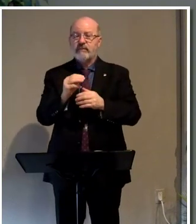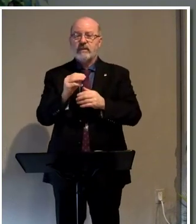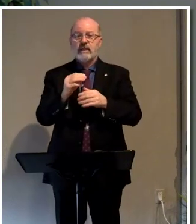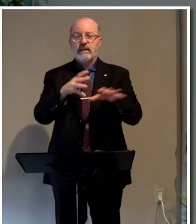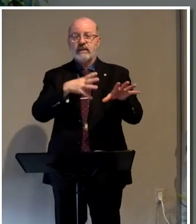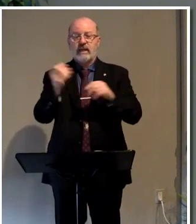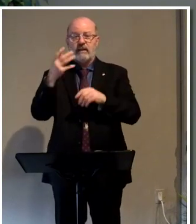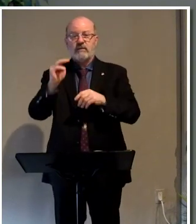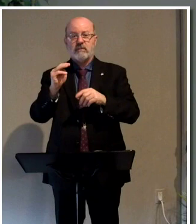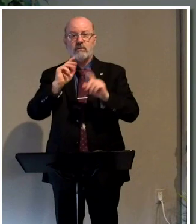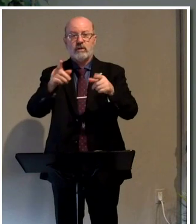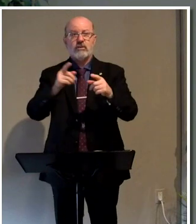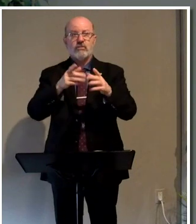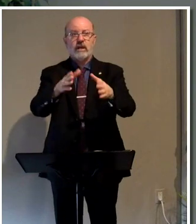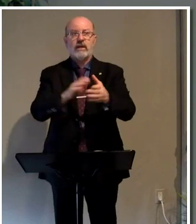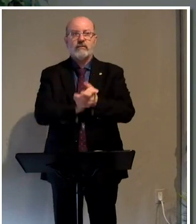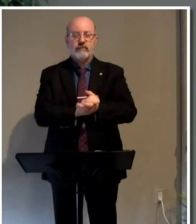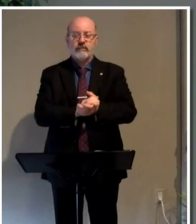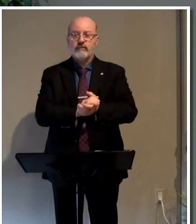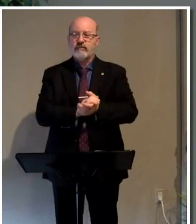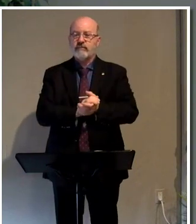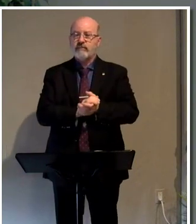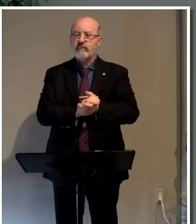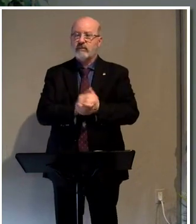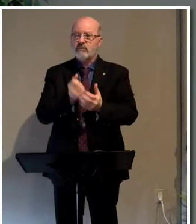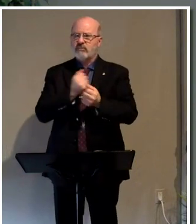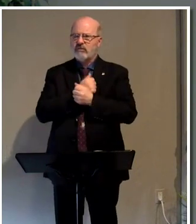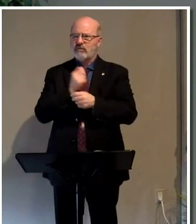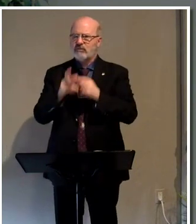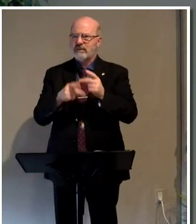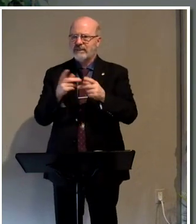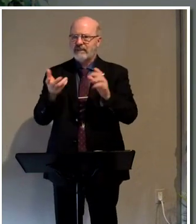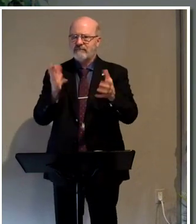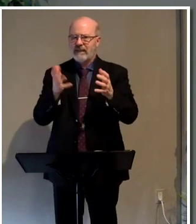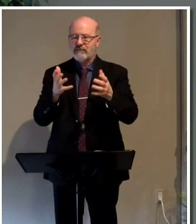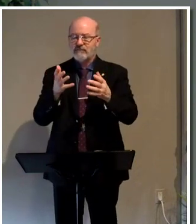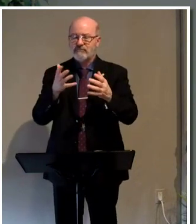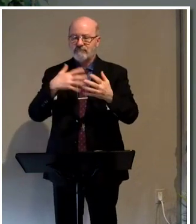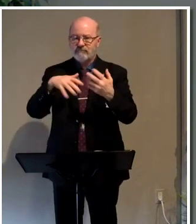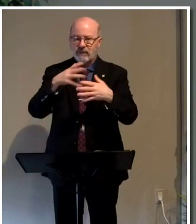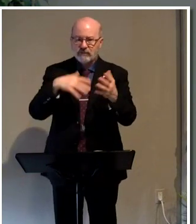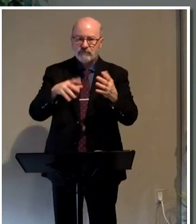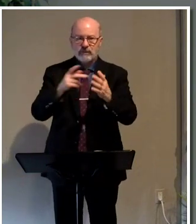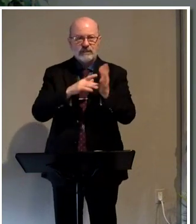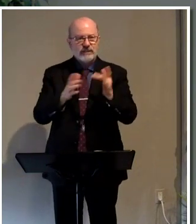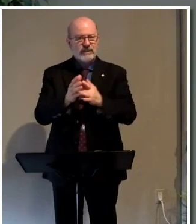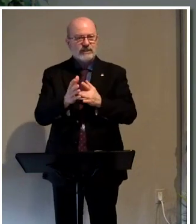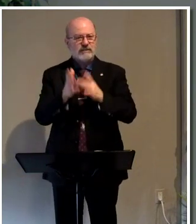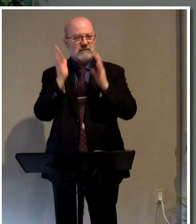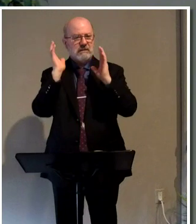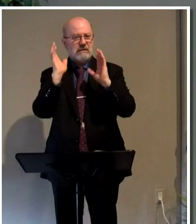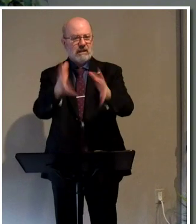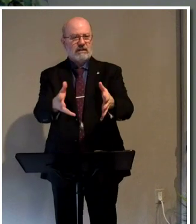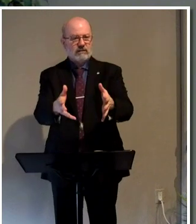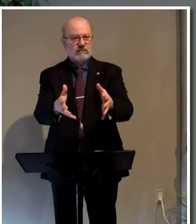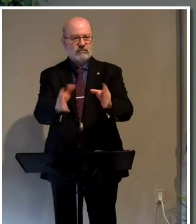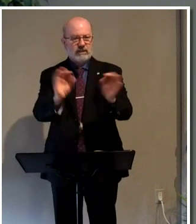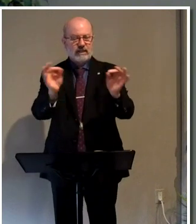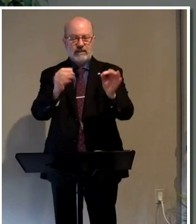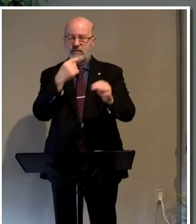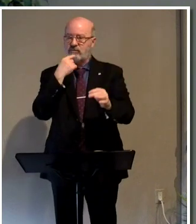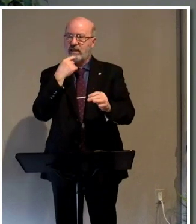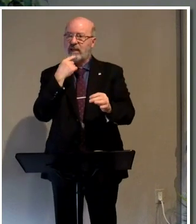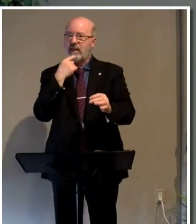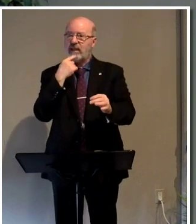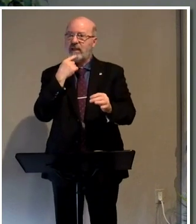left him and went their way. Do you not love those kind of interactions in scripture where Jesus just leaves them literally with nothing to say